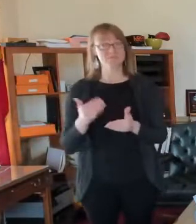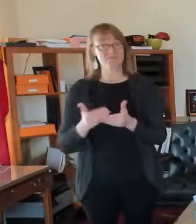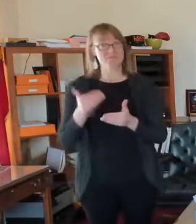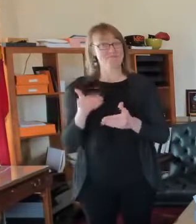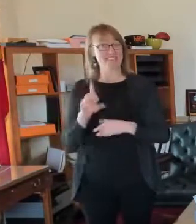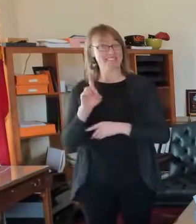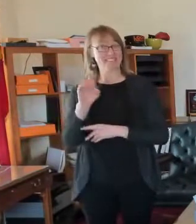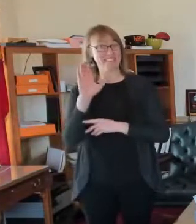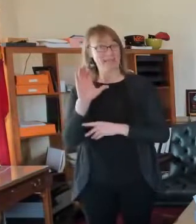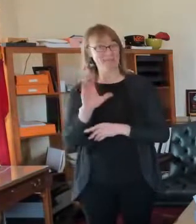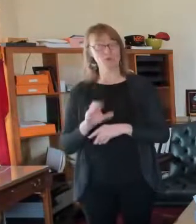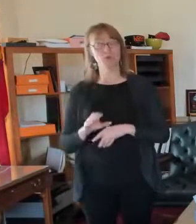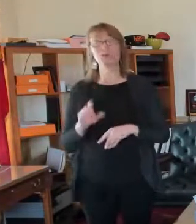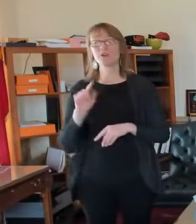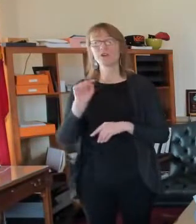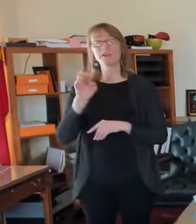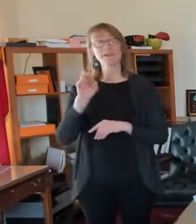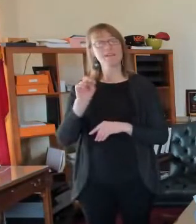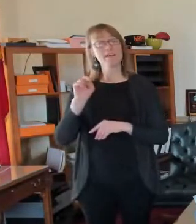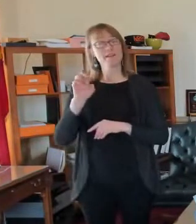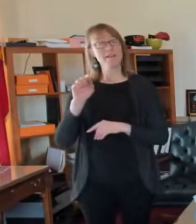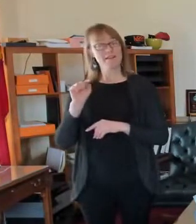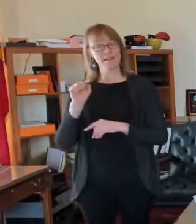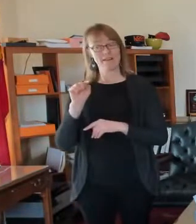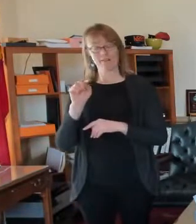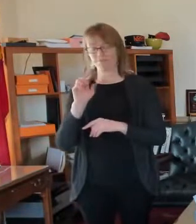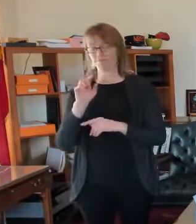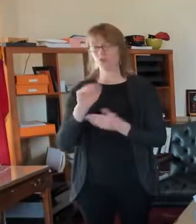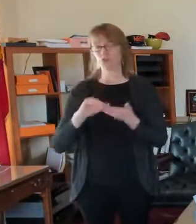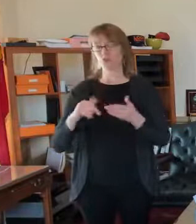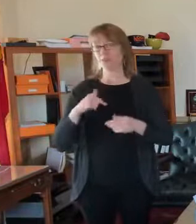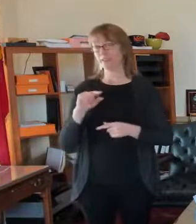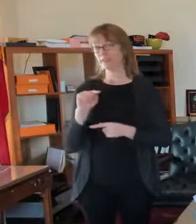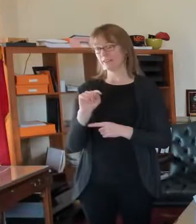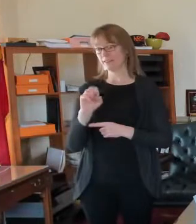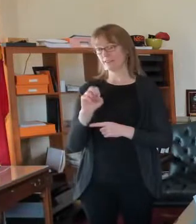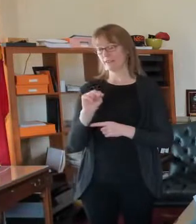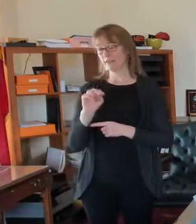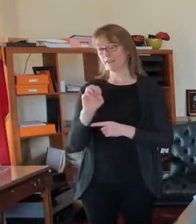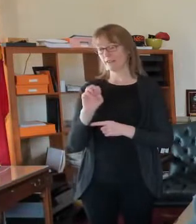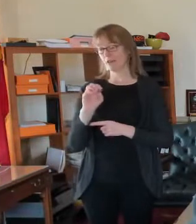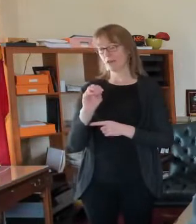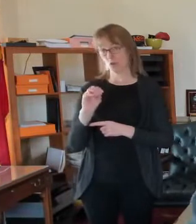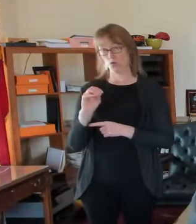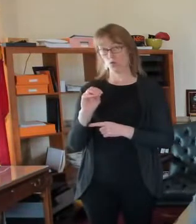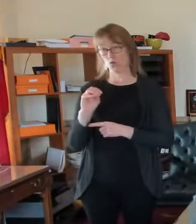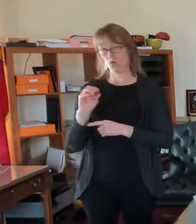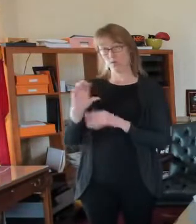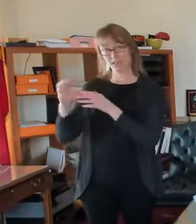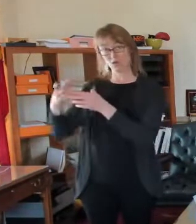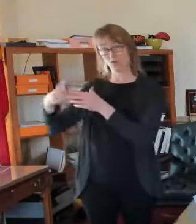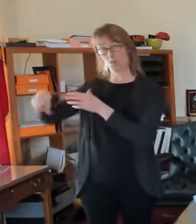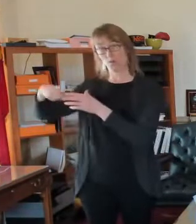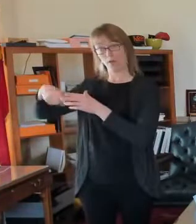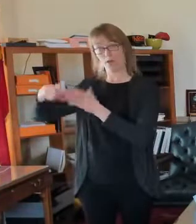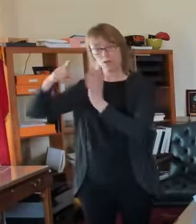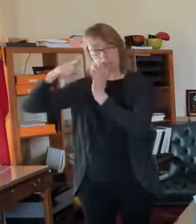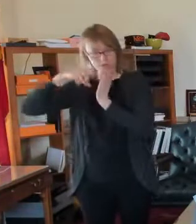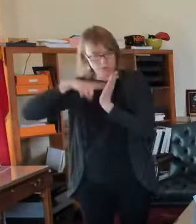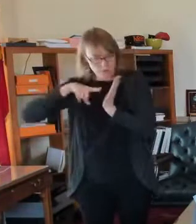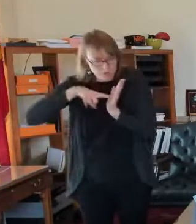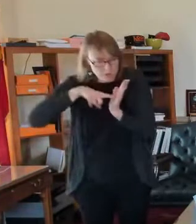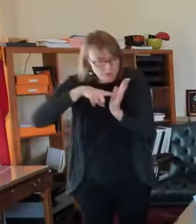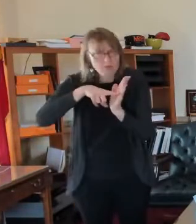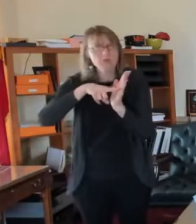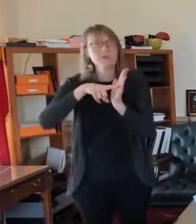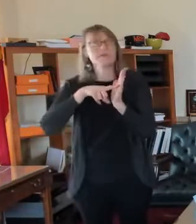to nail completed their review of the St. Louis police department. Uh, and it was headed up by a gentleman that some